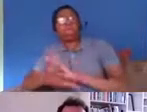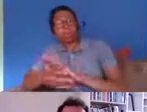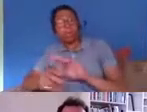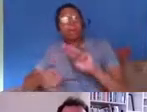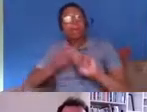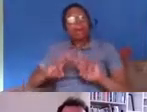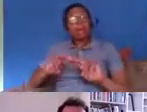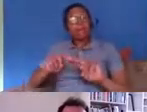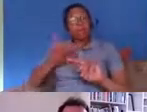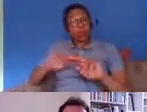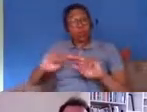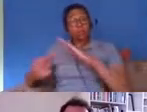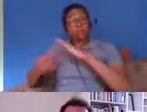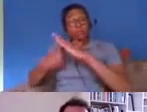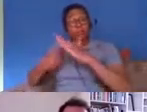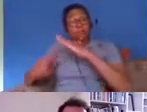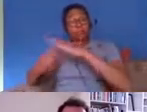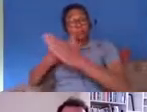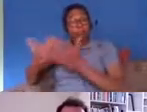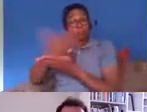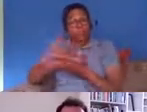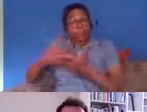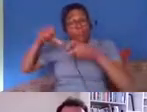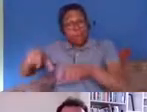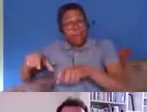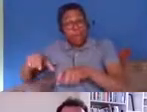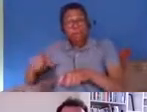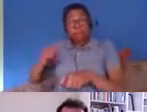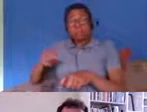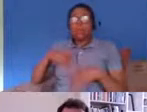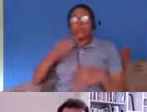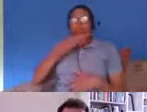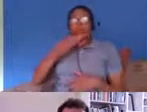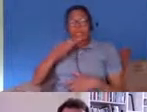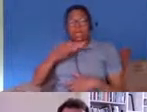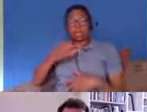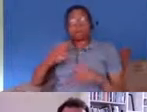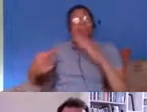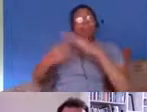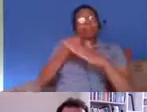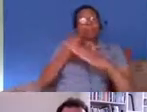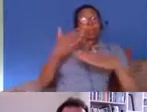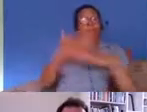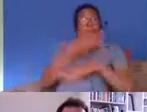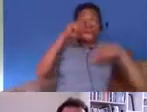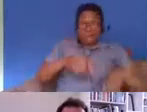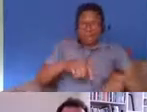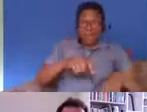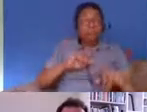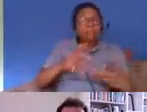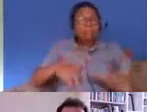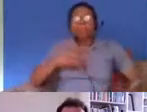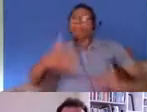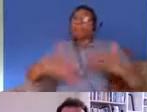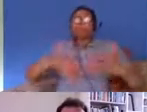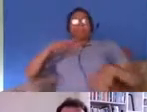very badly um businesses suffer if skilled workers aren't available and so on and that's the that's the problem that the government caused itself over the